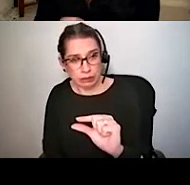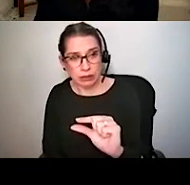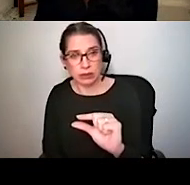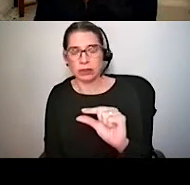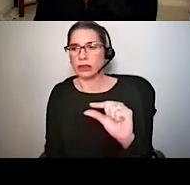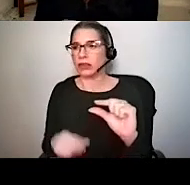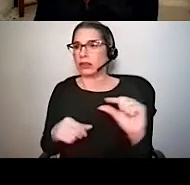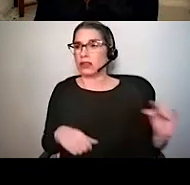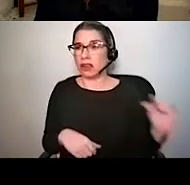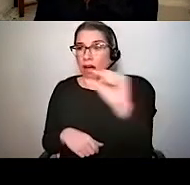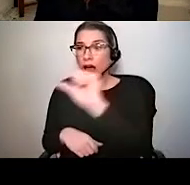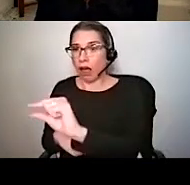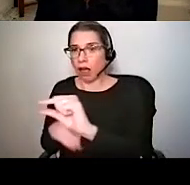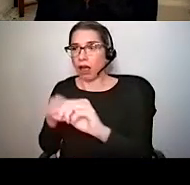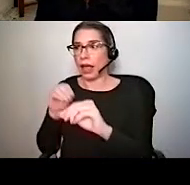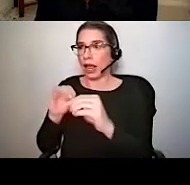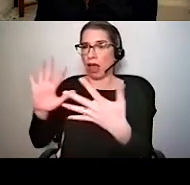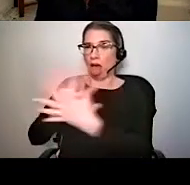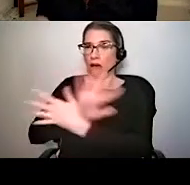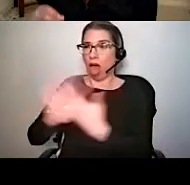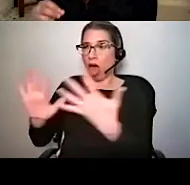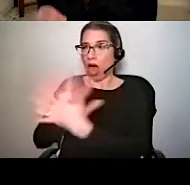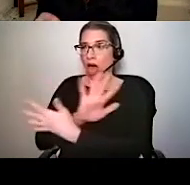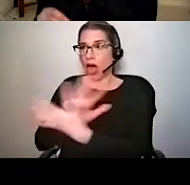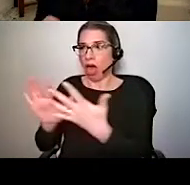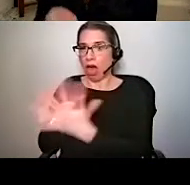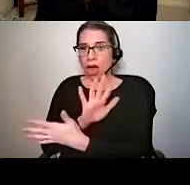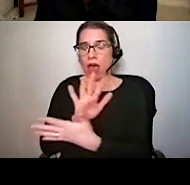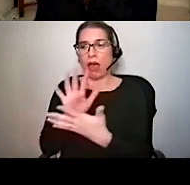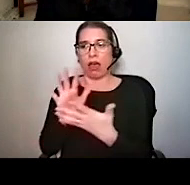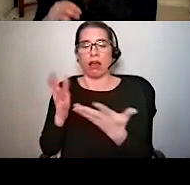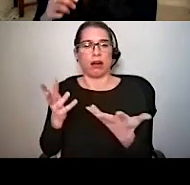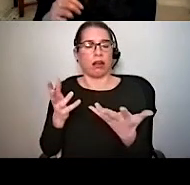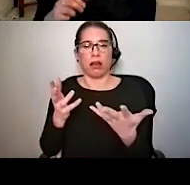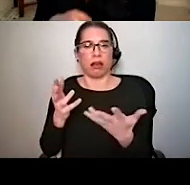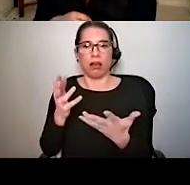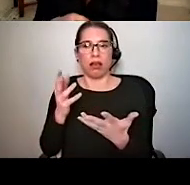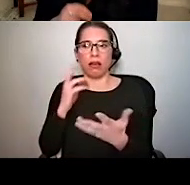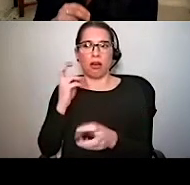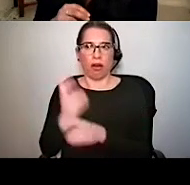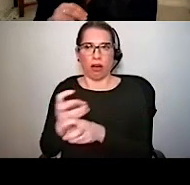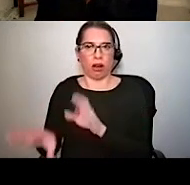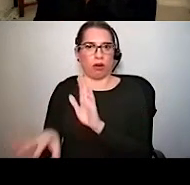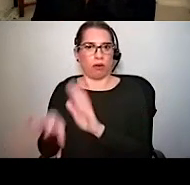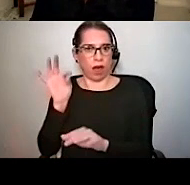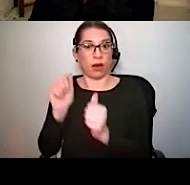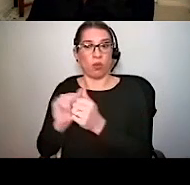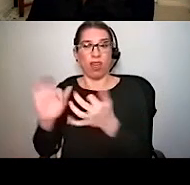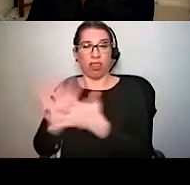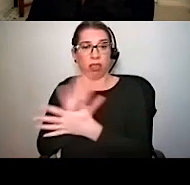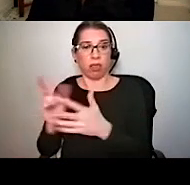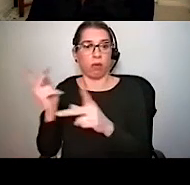detecting a signal in the absence of background noise is much, much simpler than in the presence of background noise.